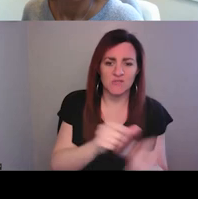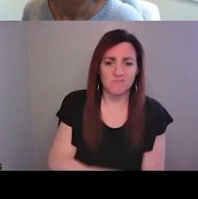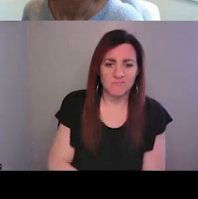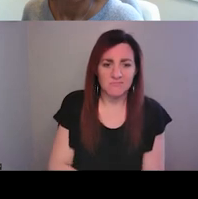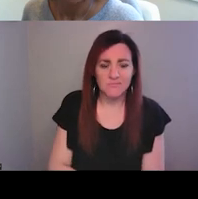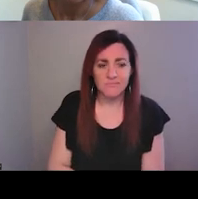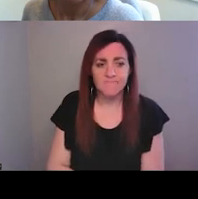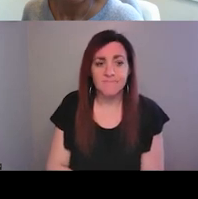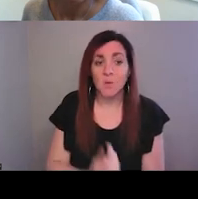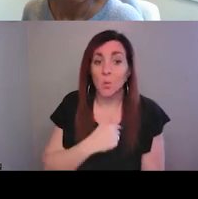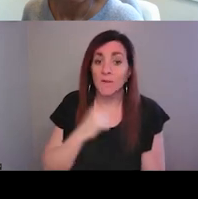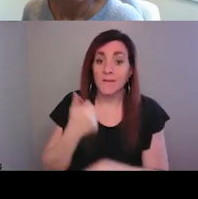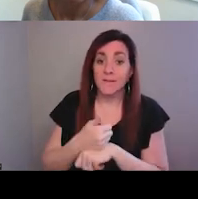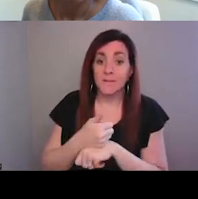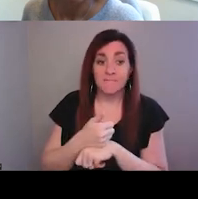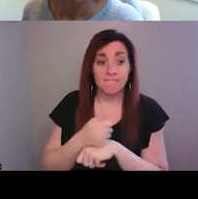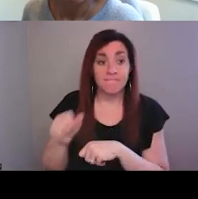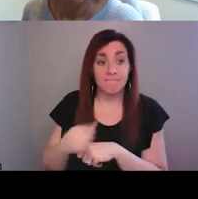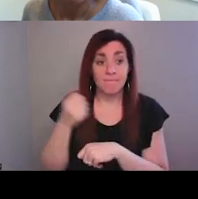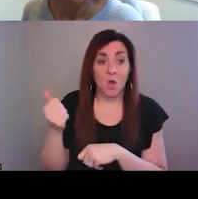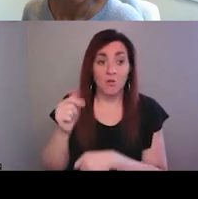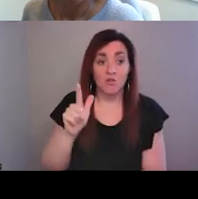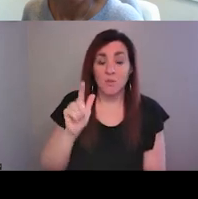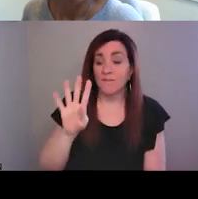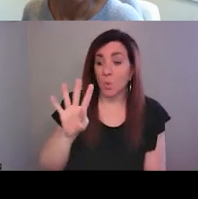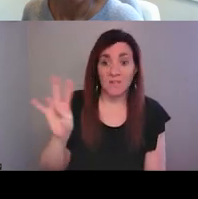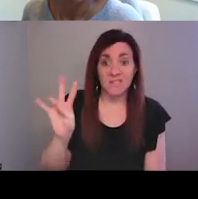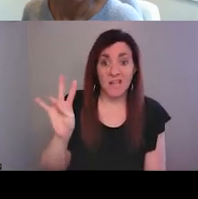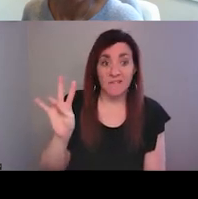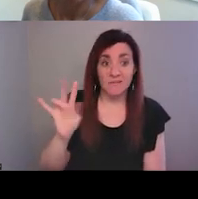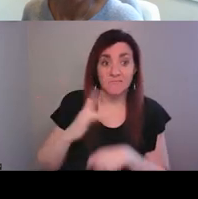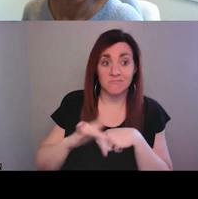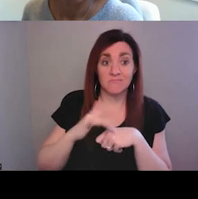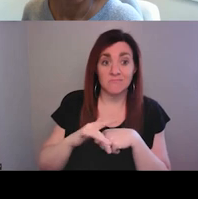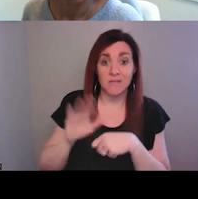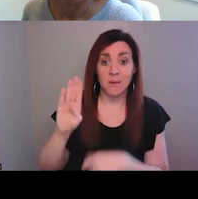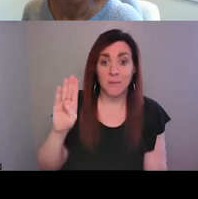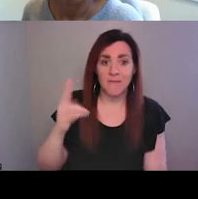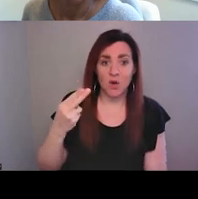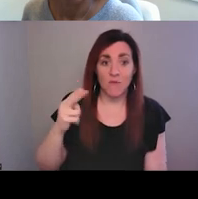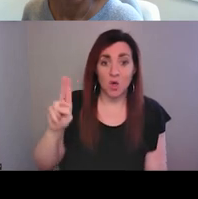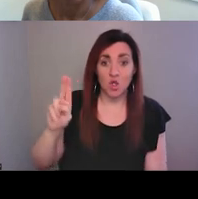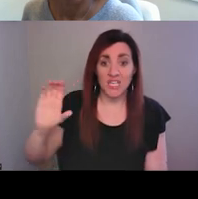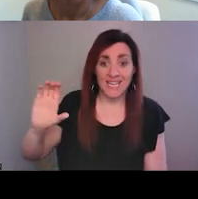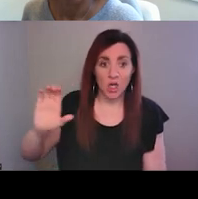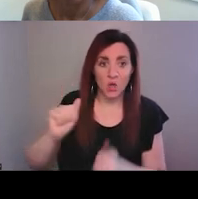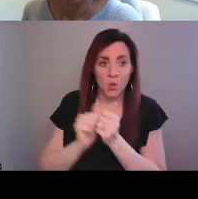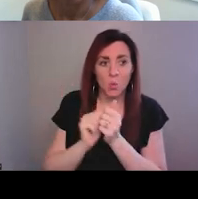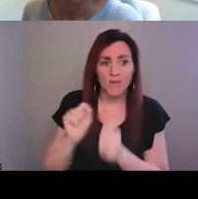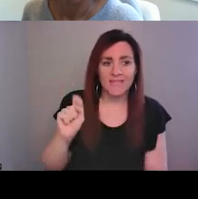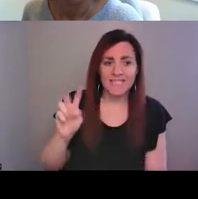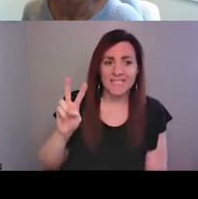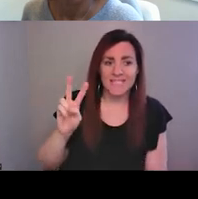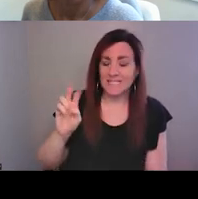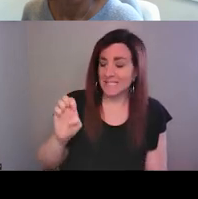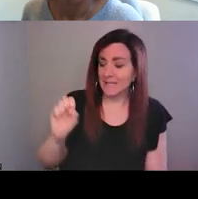We've created an other 24 seven behavioral health urgent care with the Steve Smith Family Foundation.